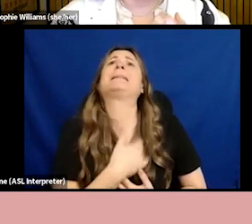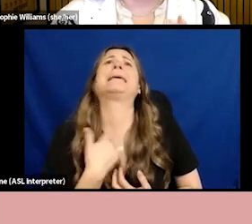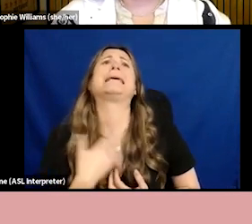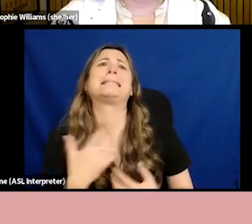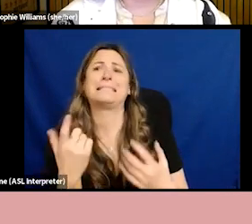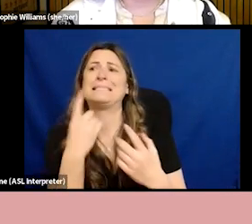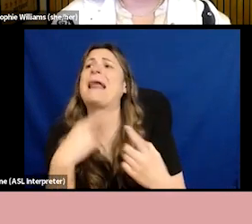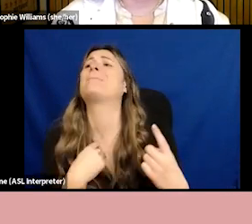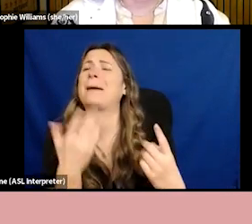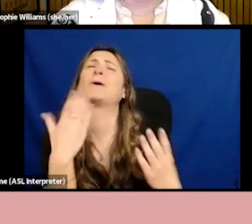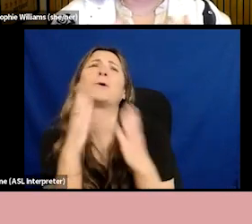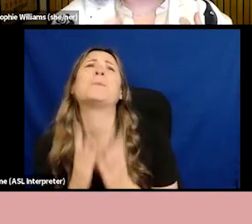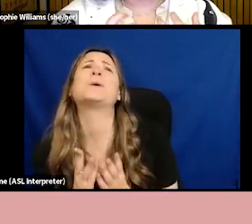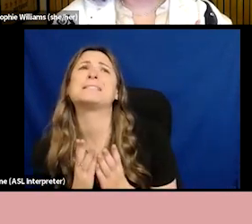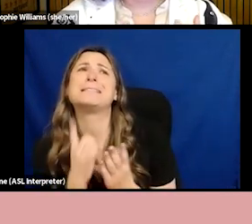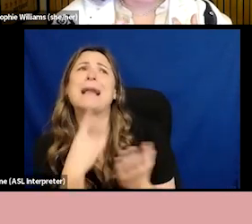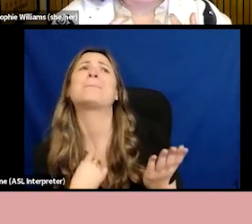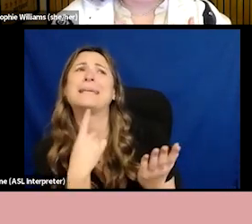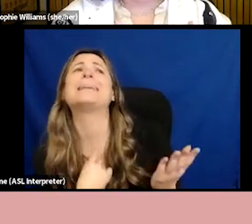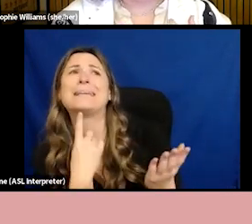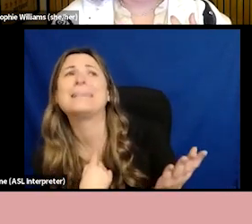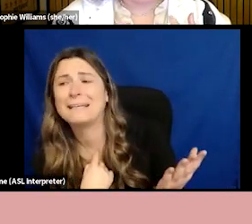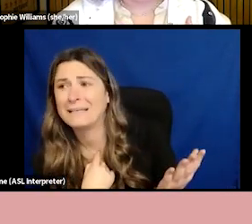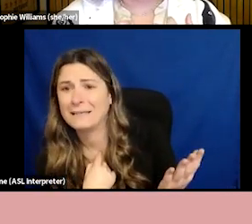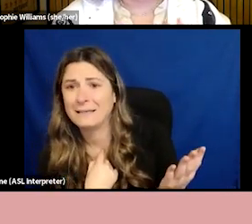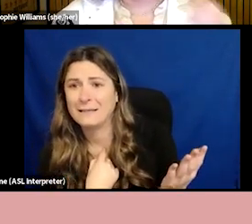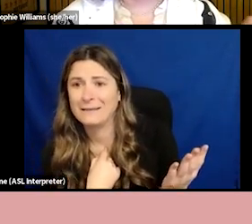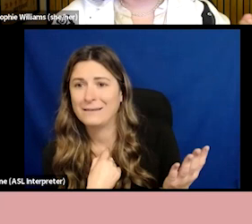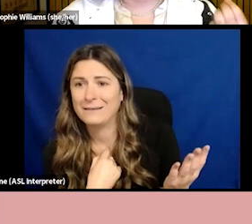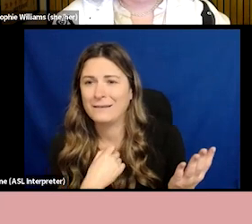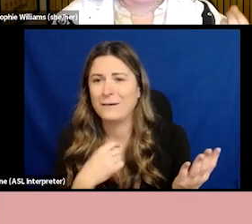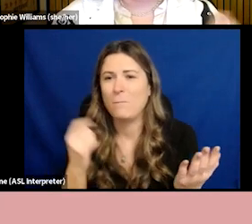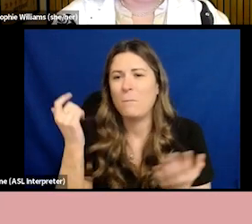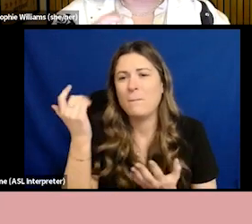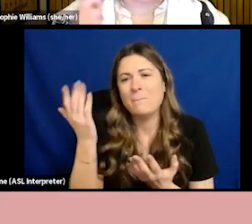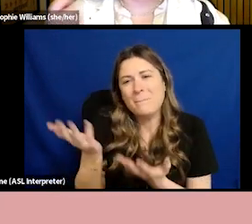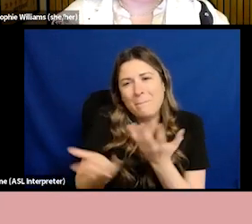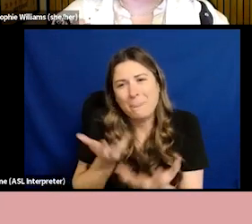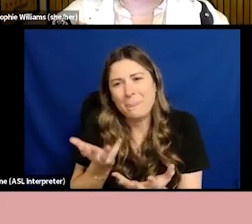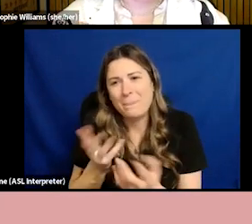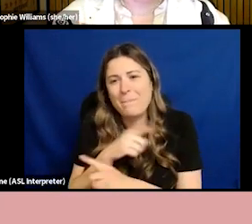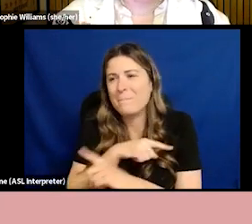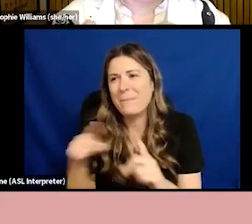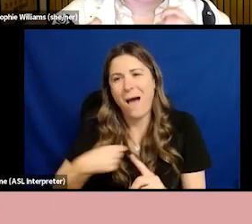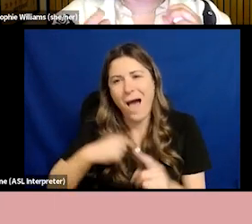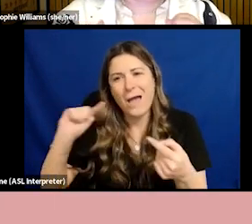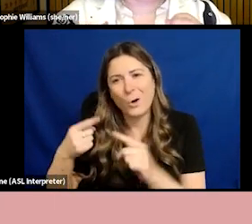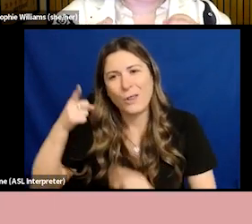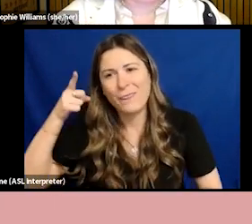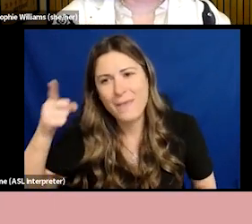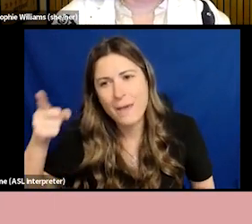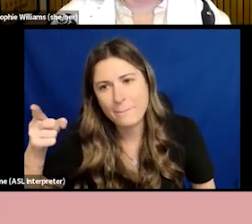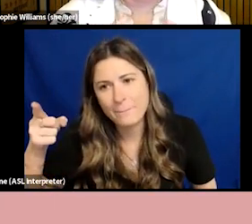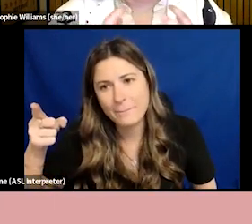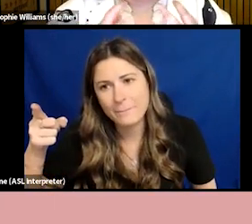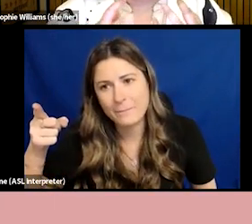you know I'm a good person. But that's not what I can do in that moment, because I am the person who has hurt them. As much as